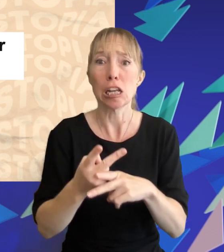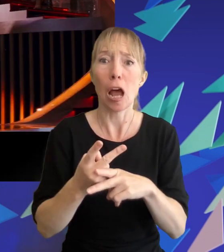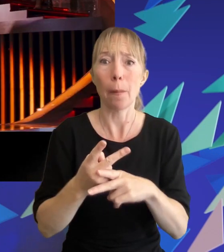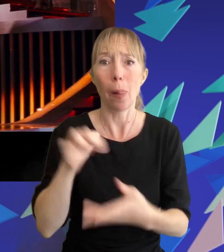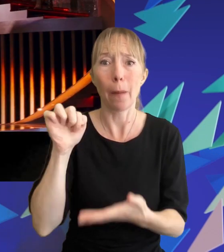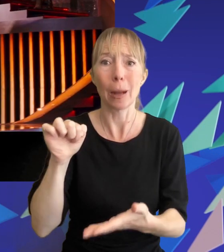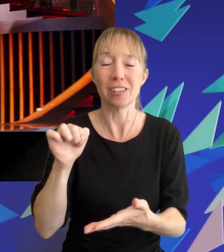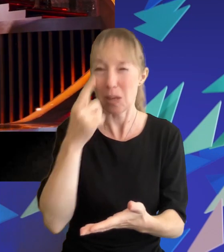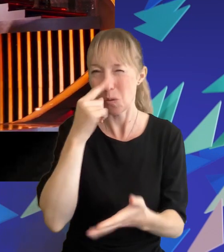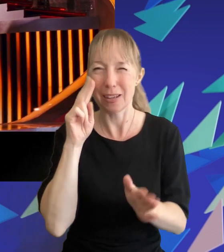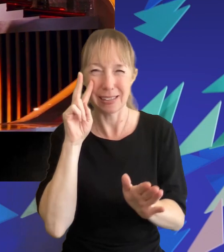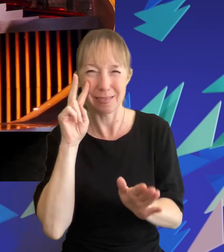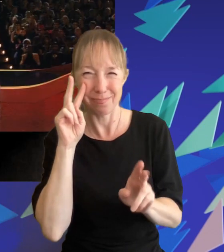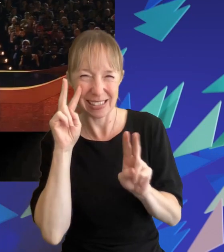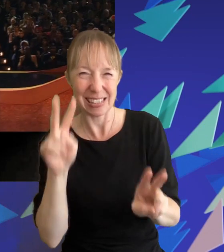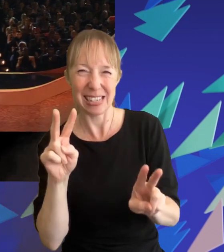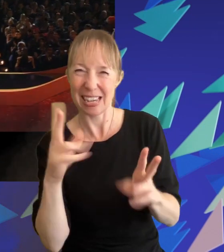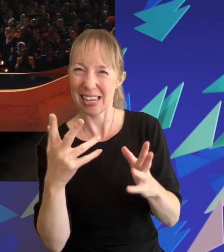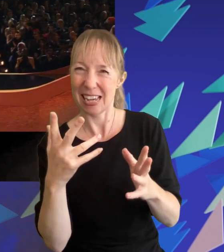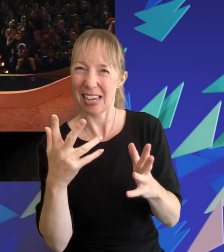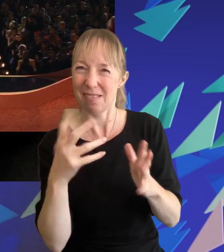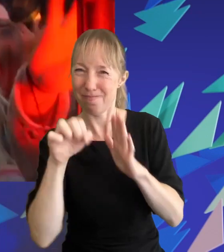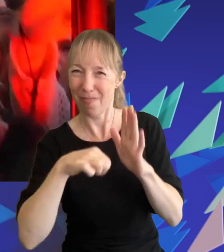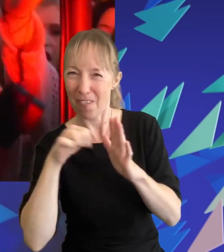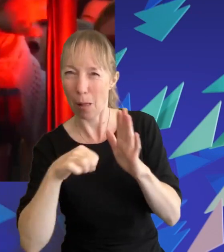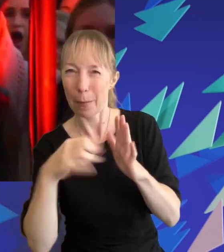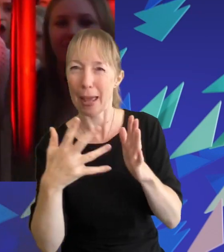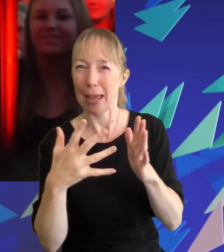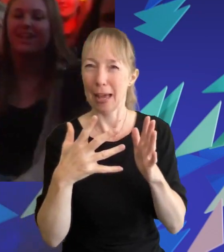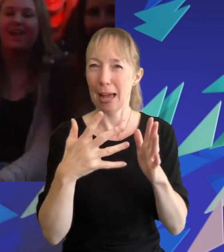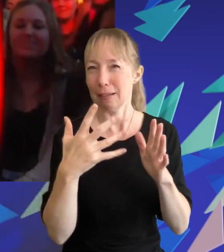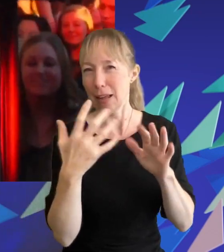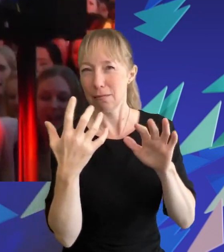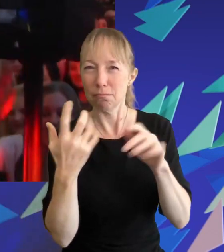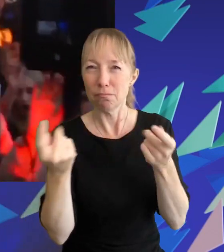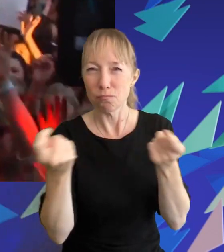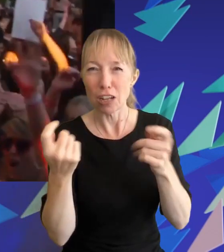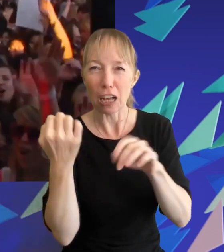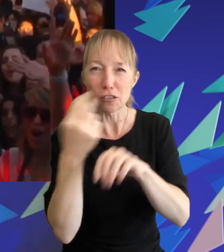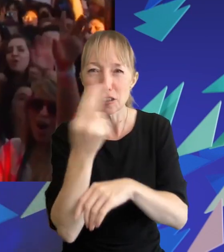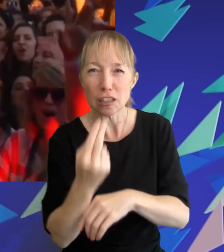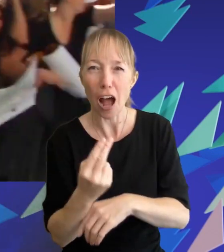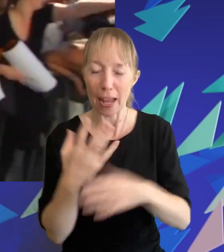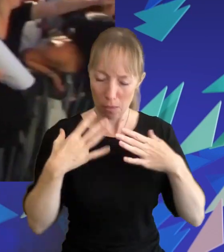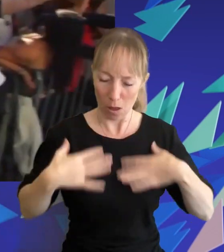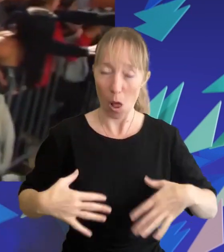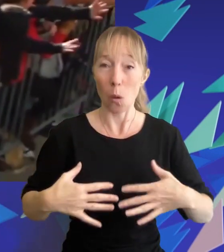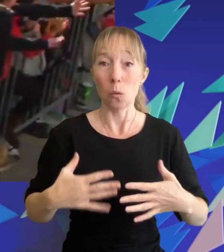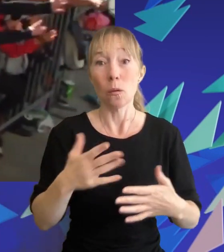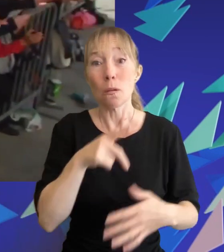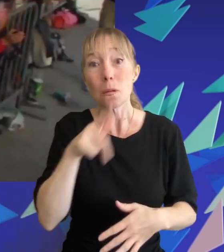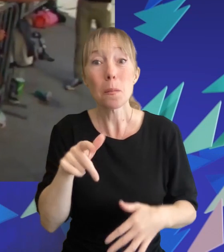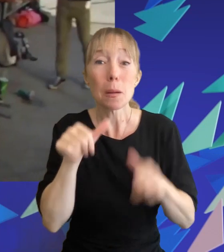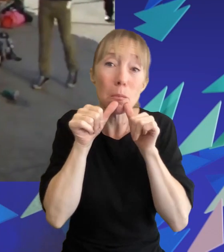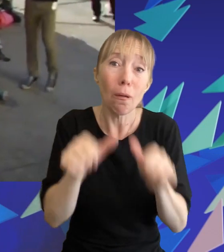in its impressive cinematography production design and costuming people really loved the film and couldn't wait for the final installments after all